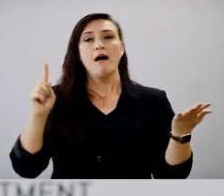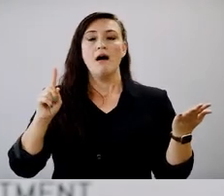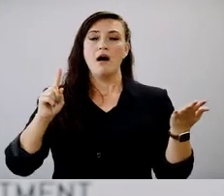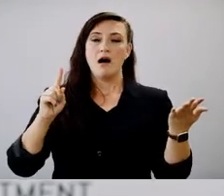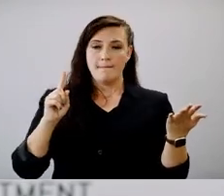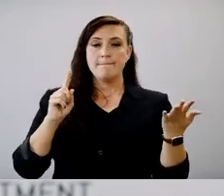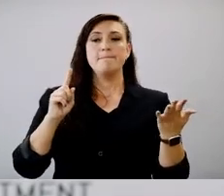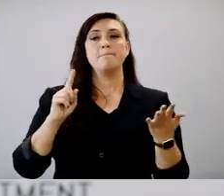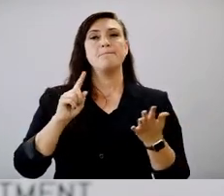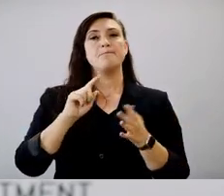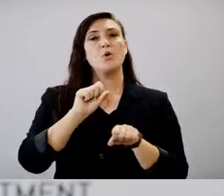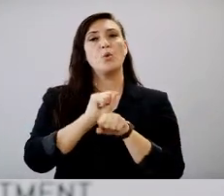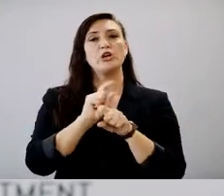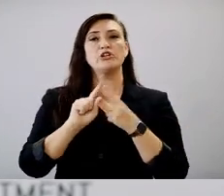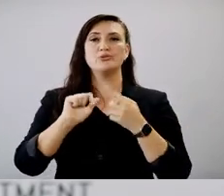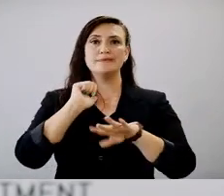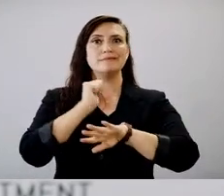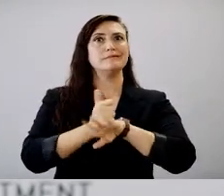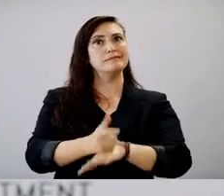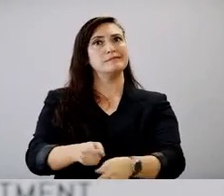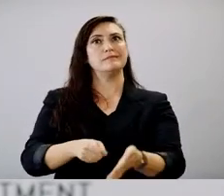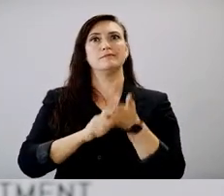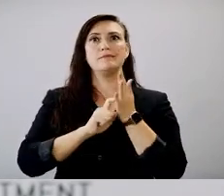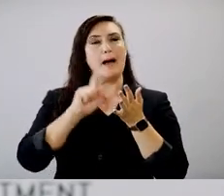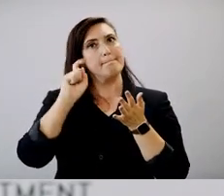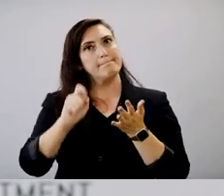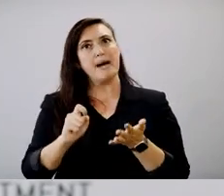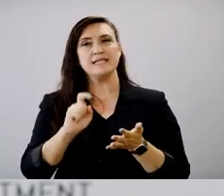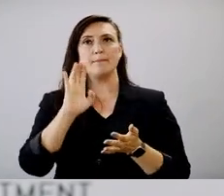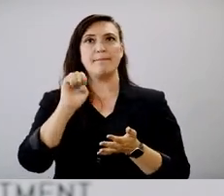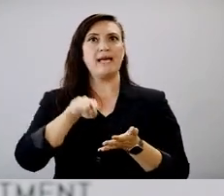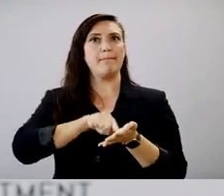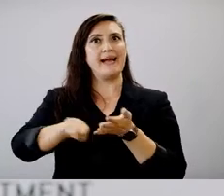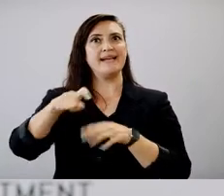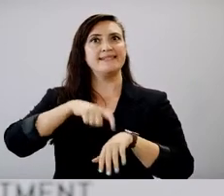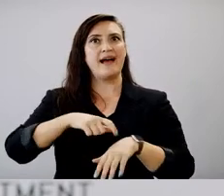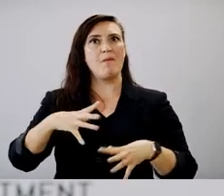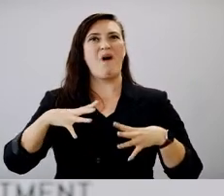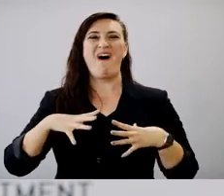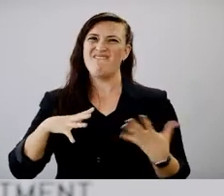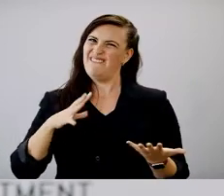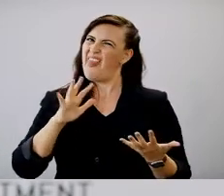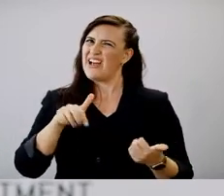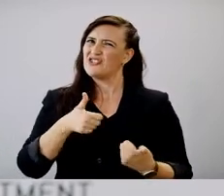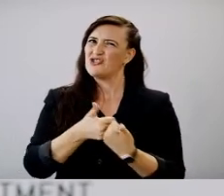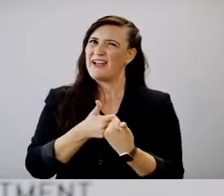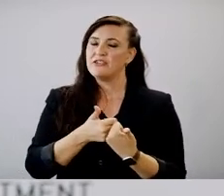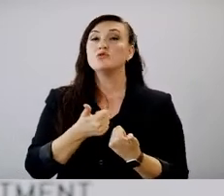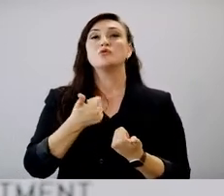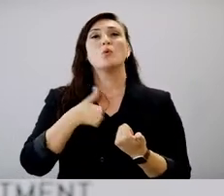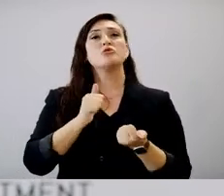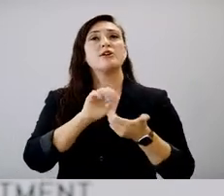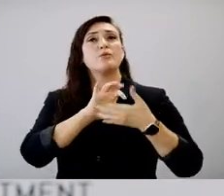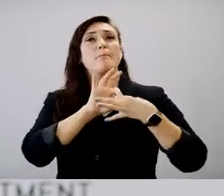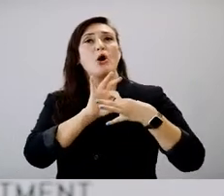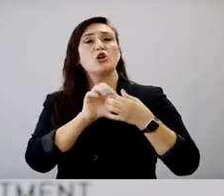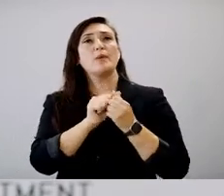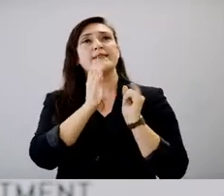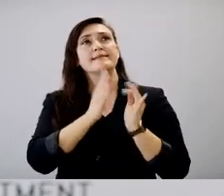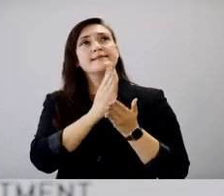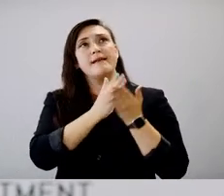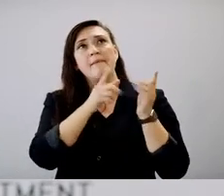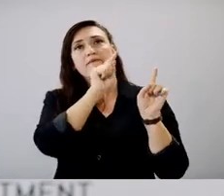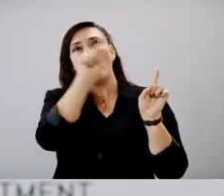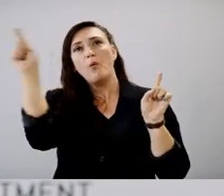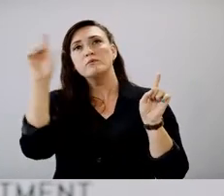get a paid time off, uh, is that's a challenge. And so trying to partner with, with some of those individuals to